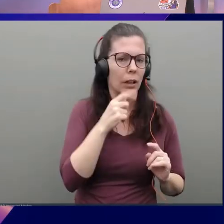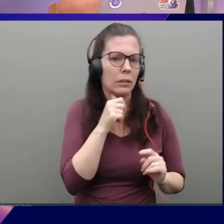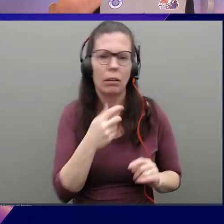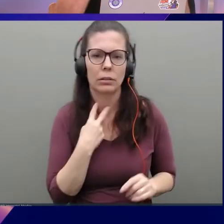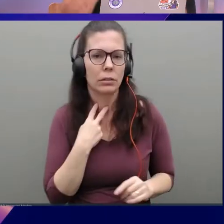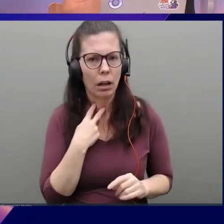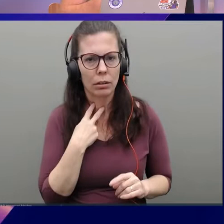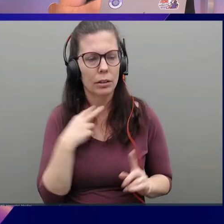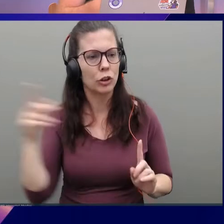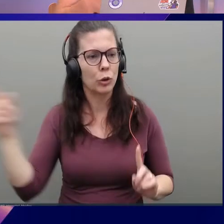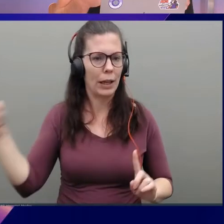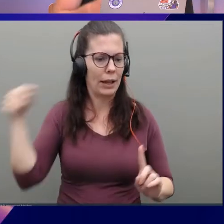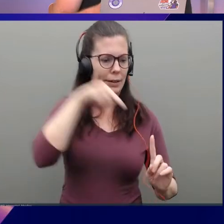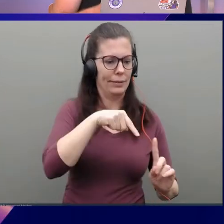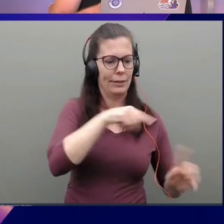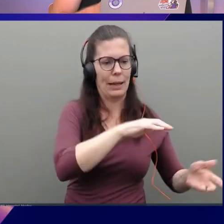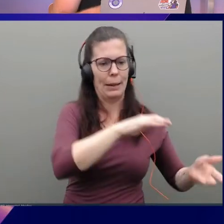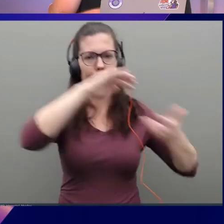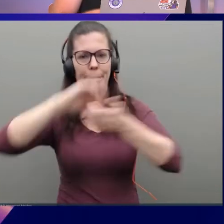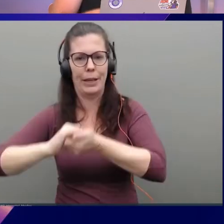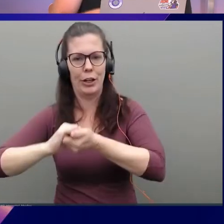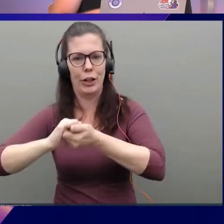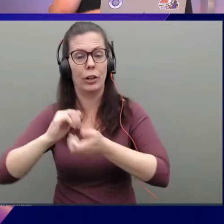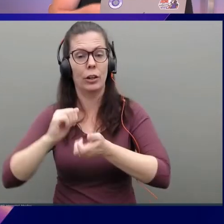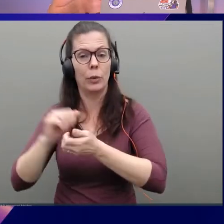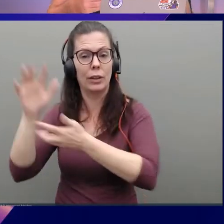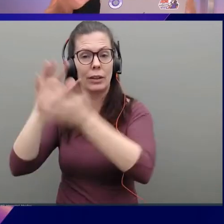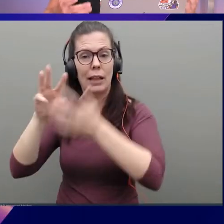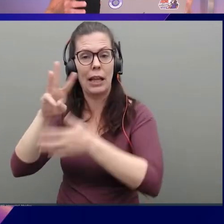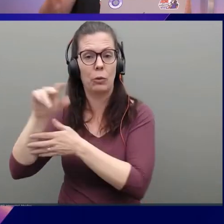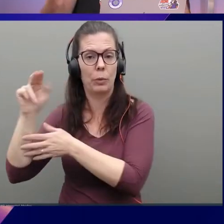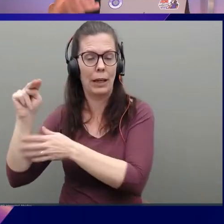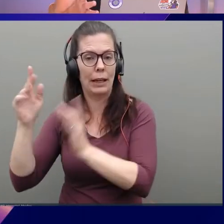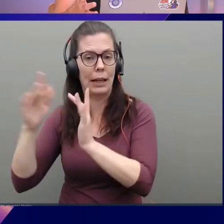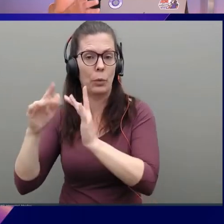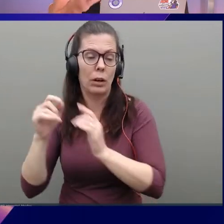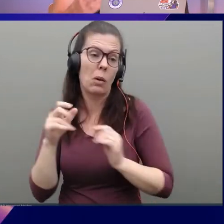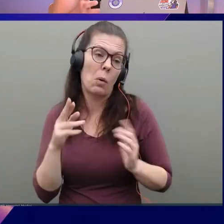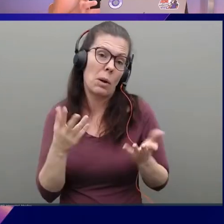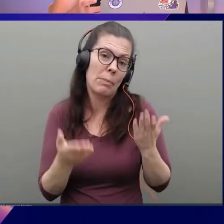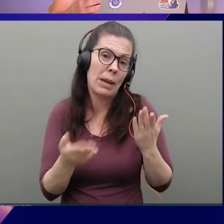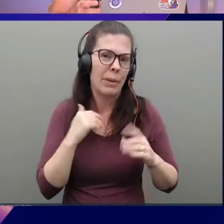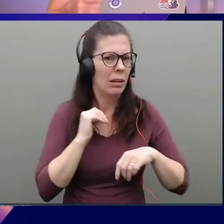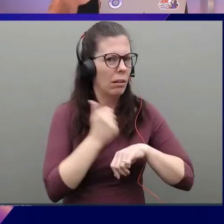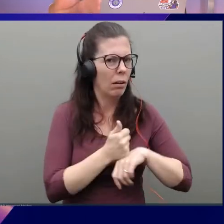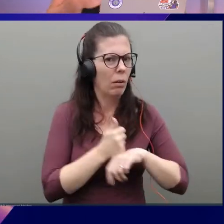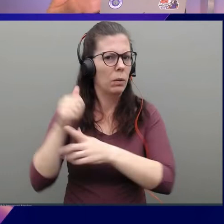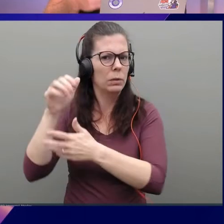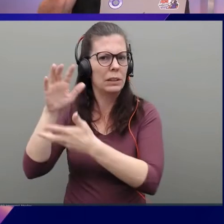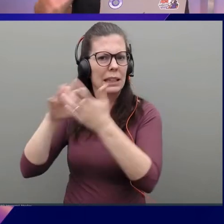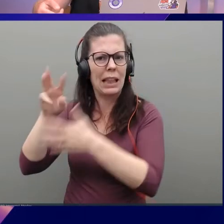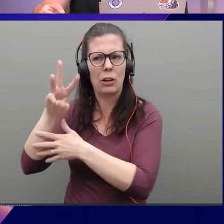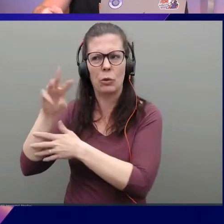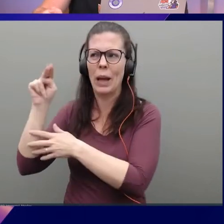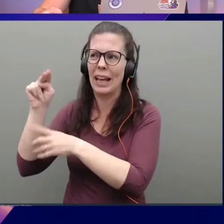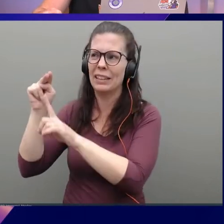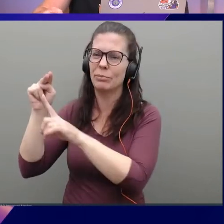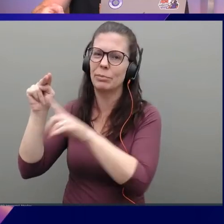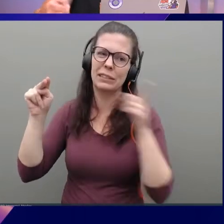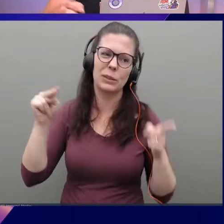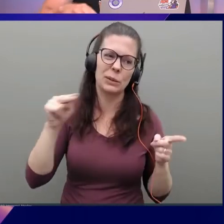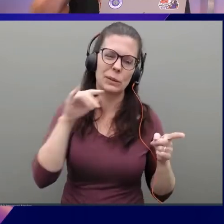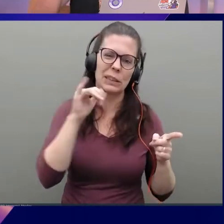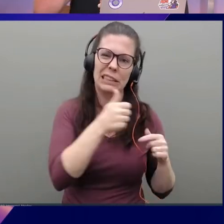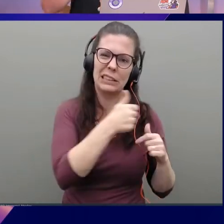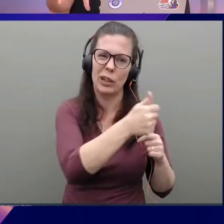back, you can go and peer that with your Cloud WAN network. Or you might say, hey, I built my whole network on Cloud WAN, but man, I really need this transit gateway feature.